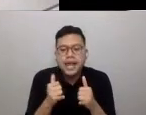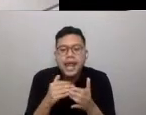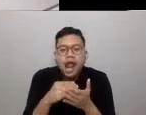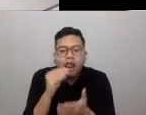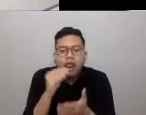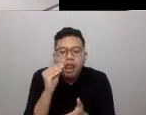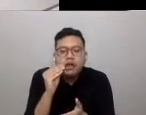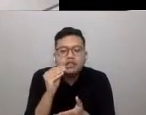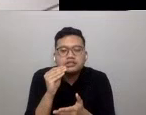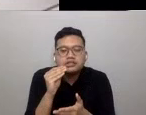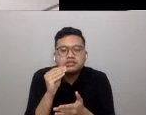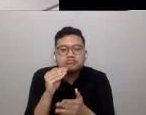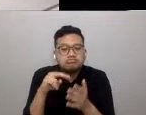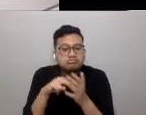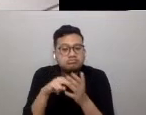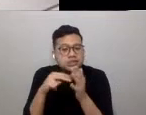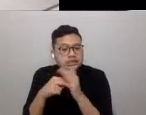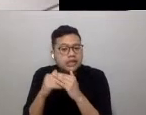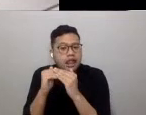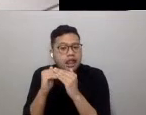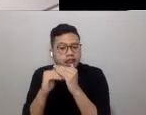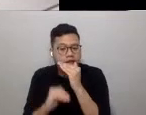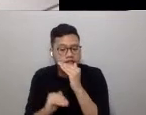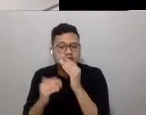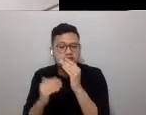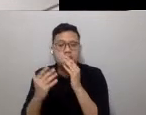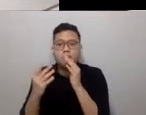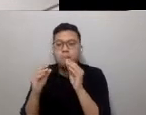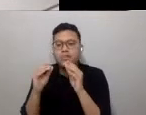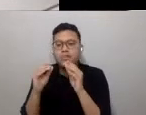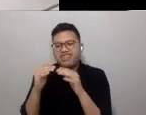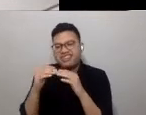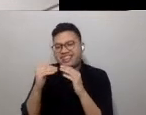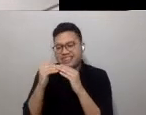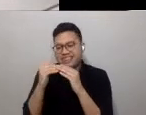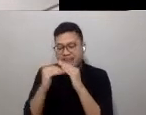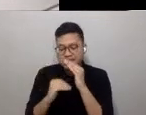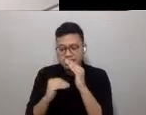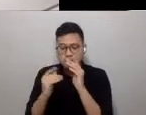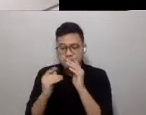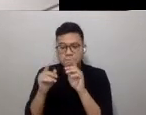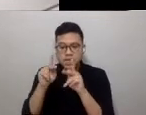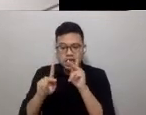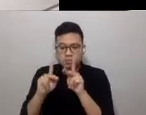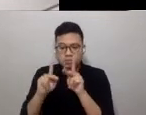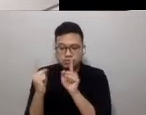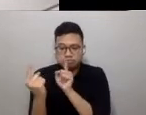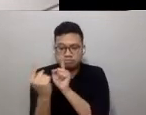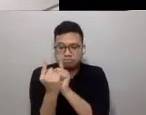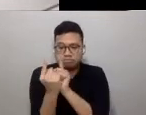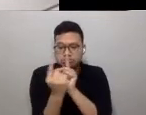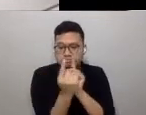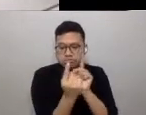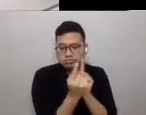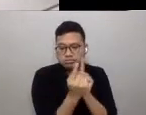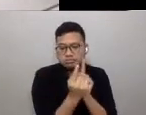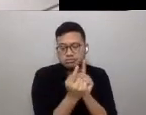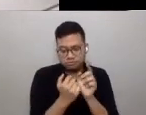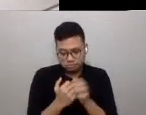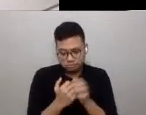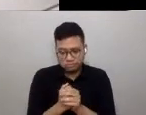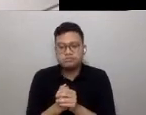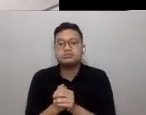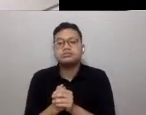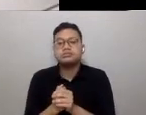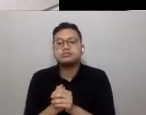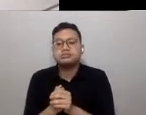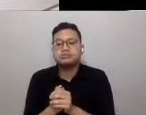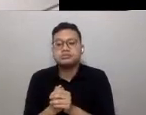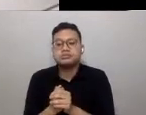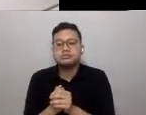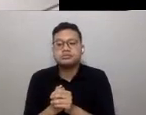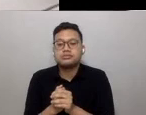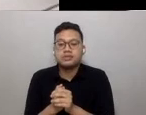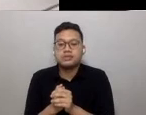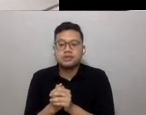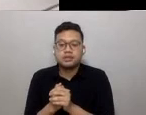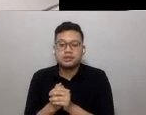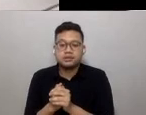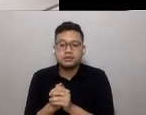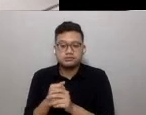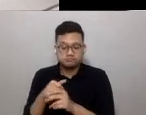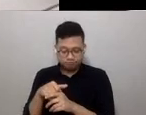in close proximity, necessitating greater consideration for the need for natural light and ventilation. Florence